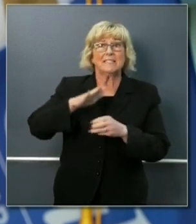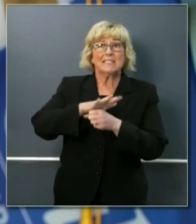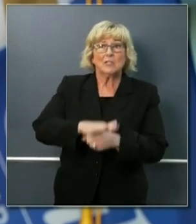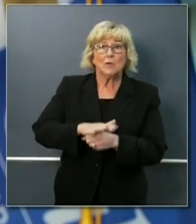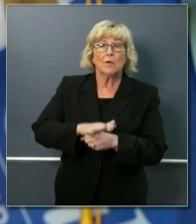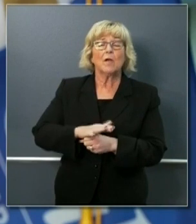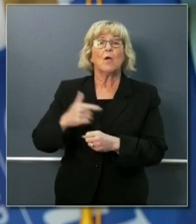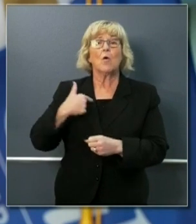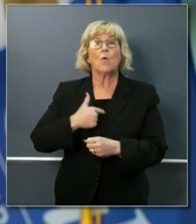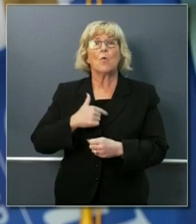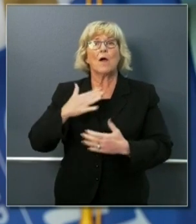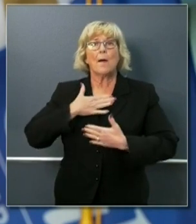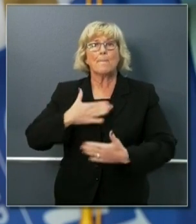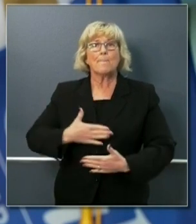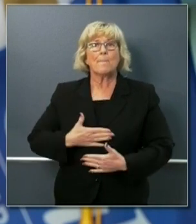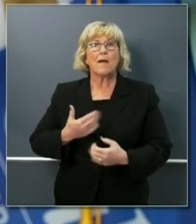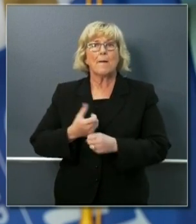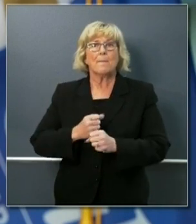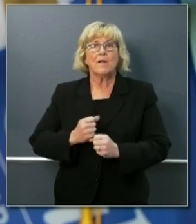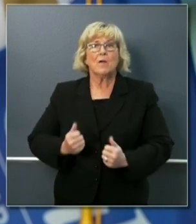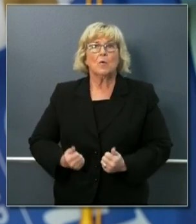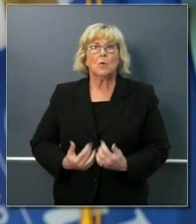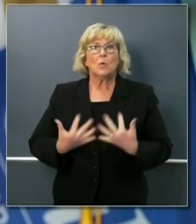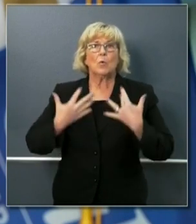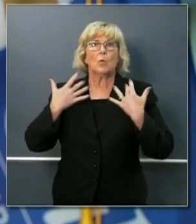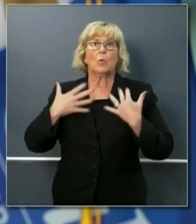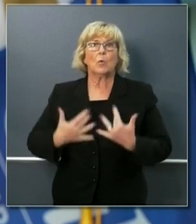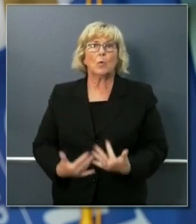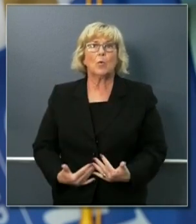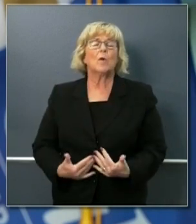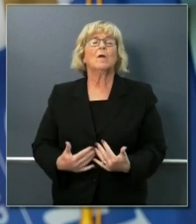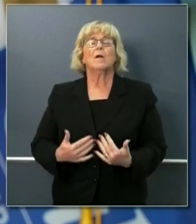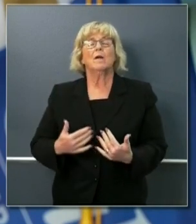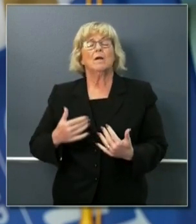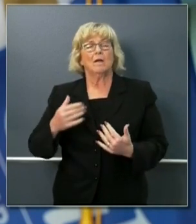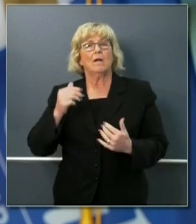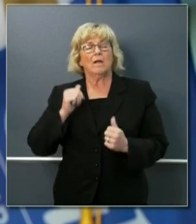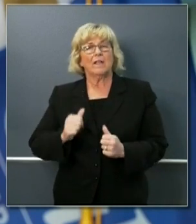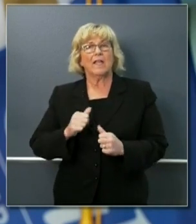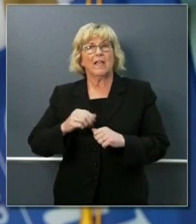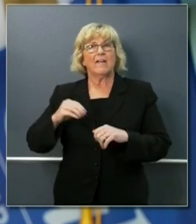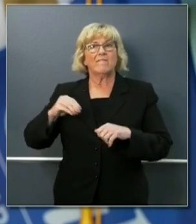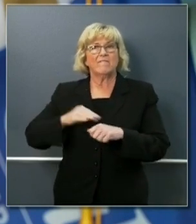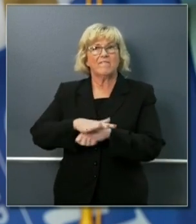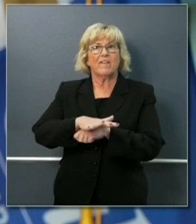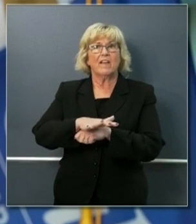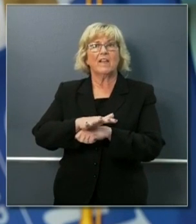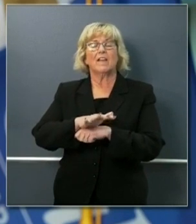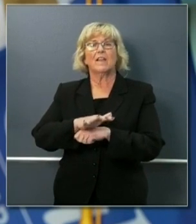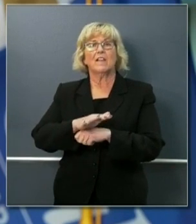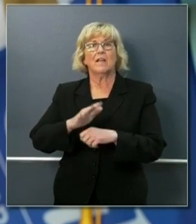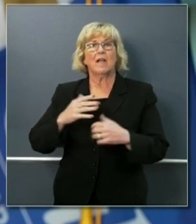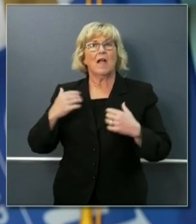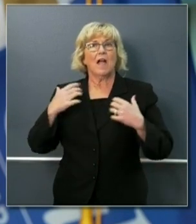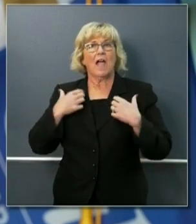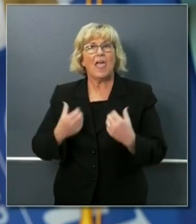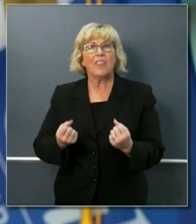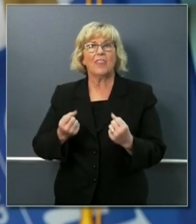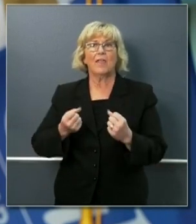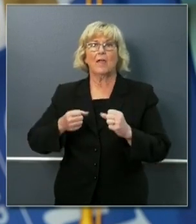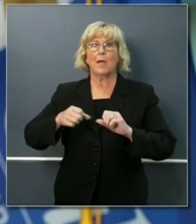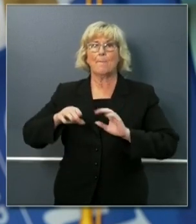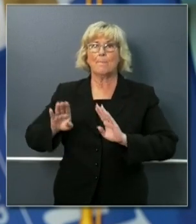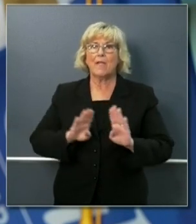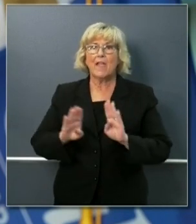stress hormones including adrenaline and cortisol and these can affect our health our behaviors and